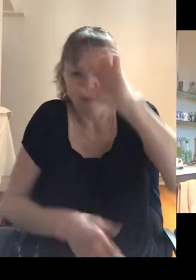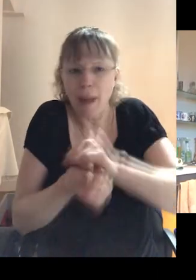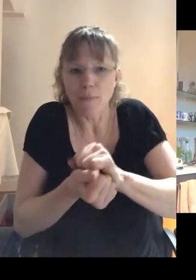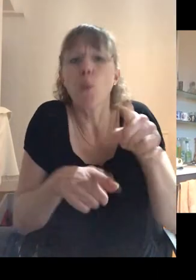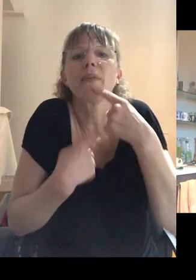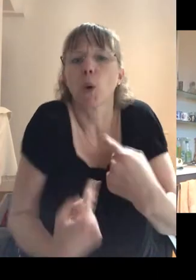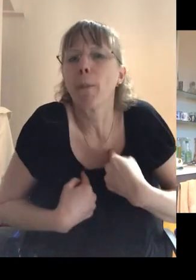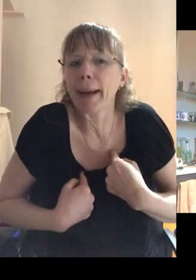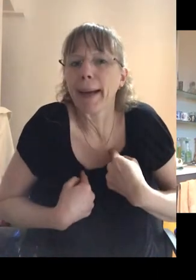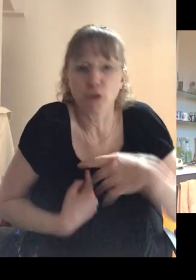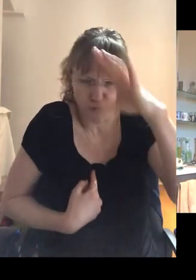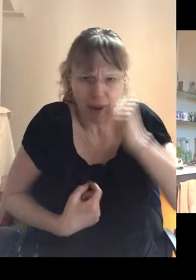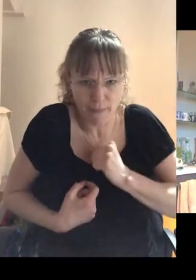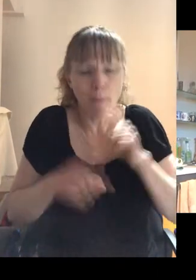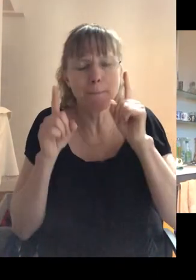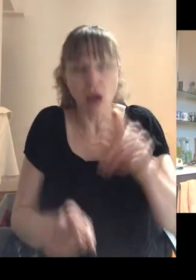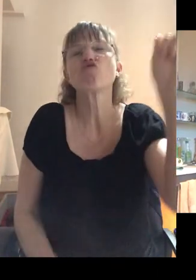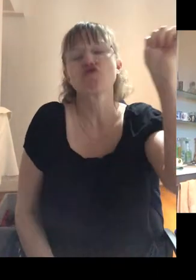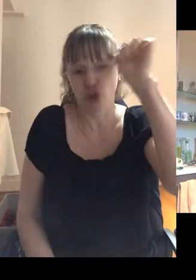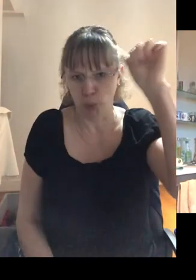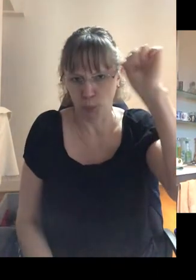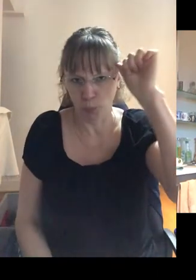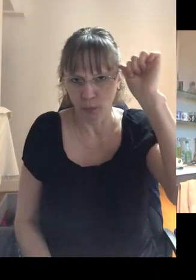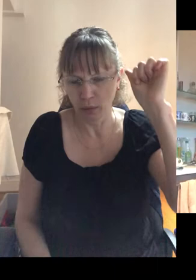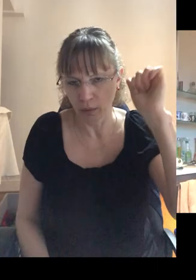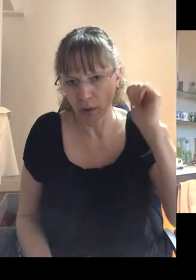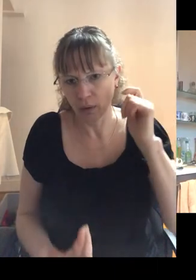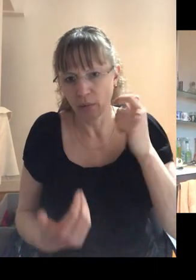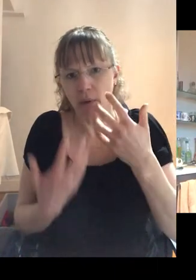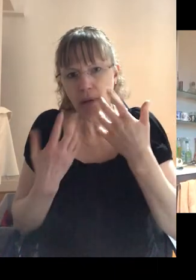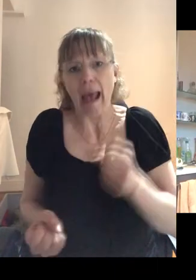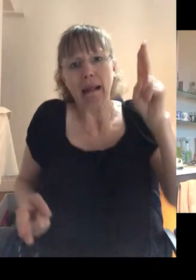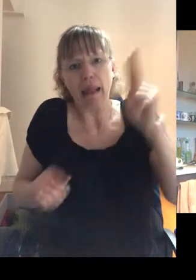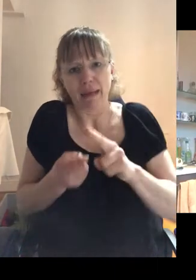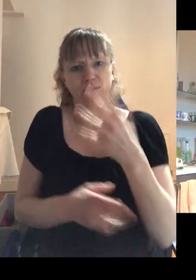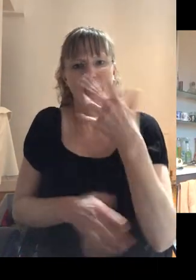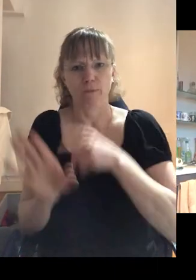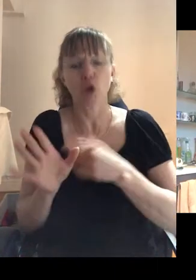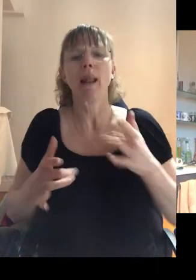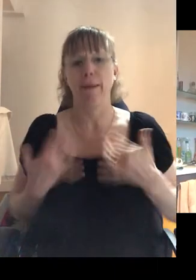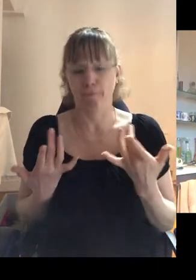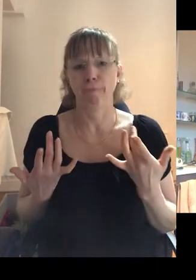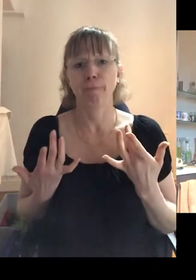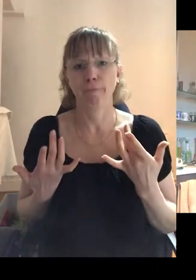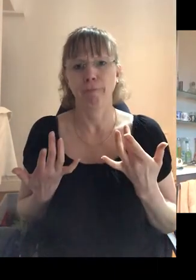of what they said, but I, I knew at that point that I had less than five years left to live and there would be no more life. And so